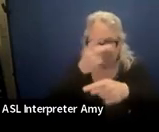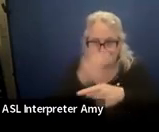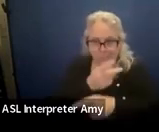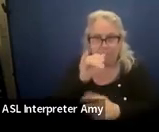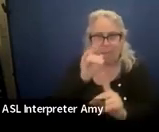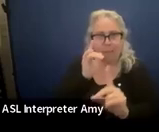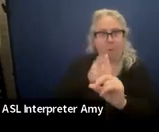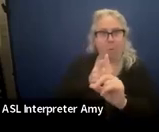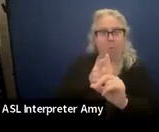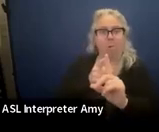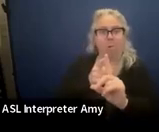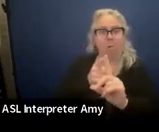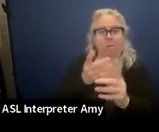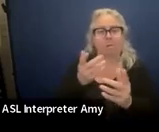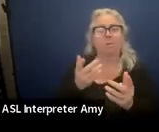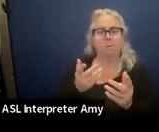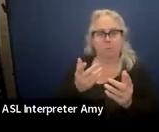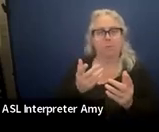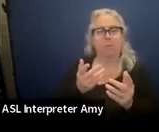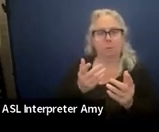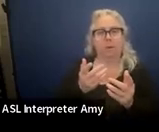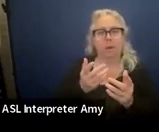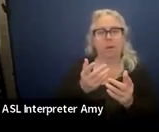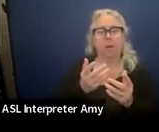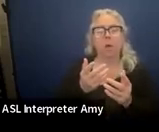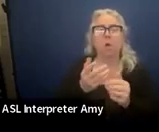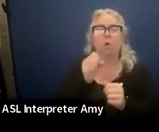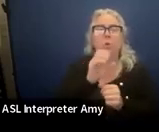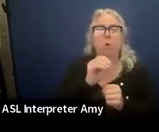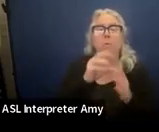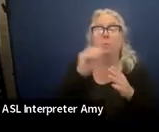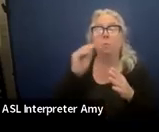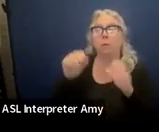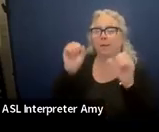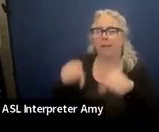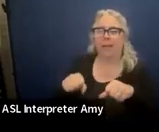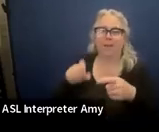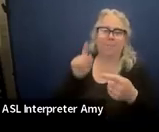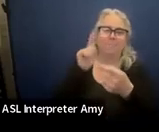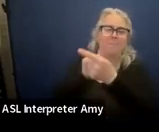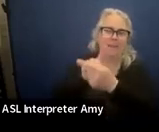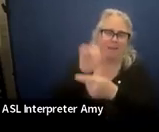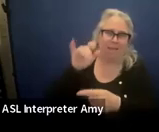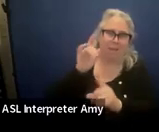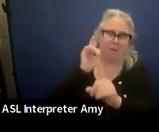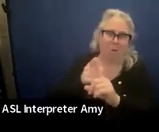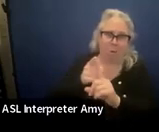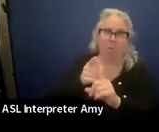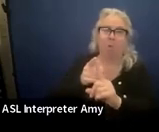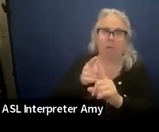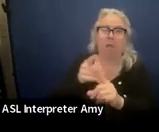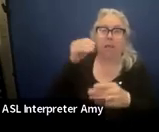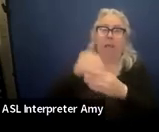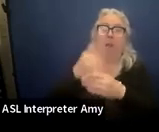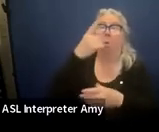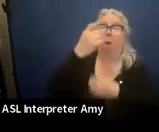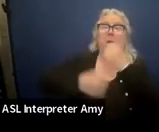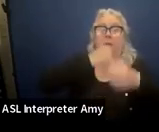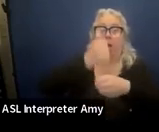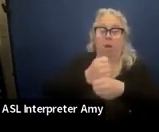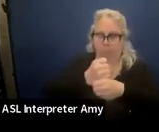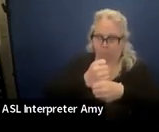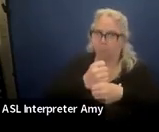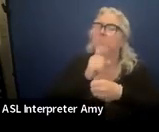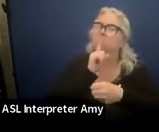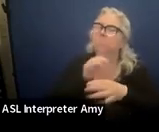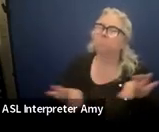such that the student can achieve that goal in one year? Really think about that. You